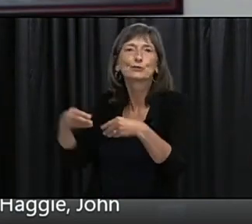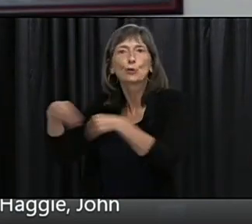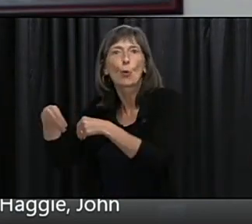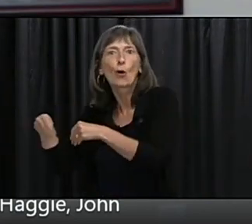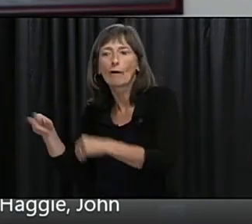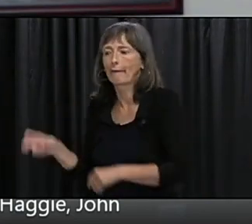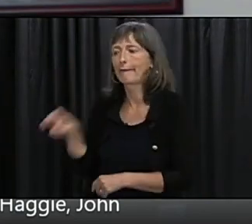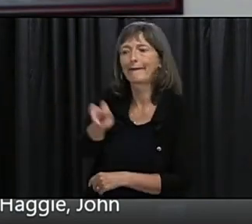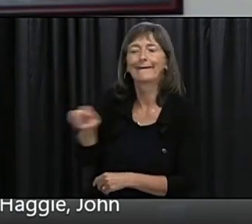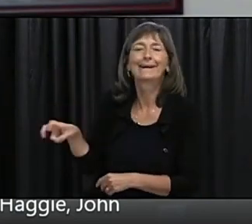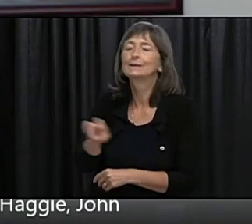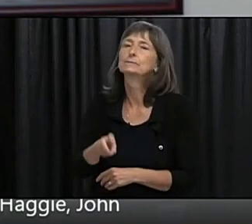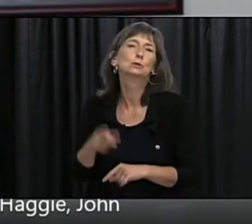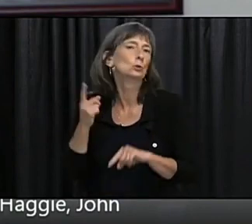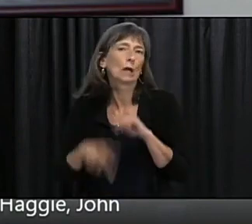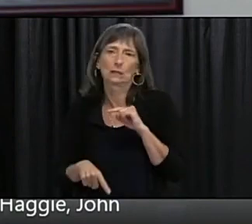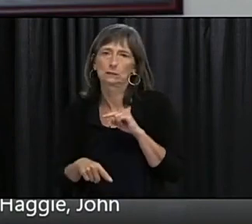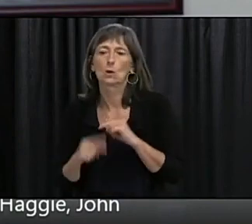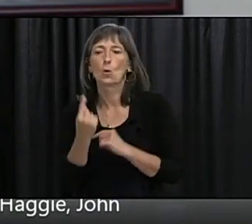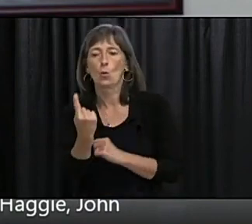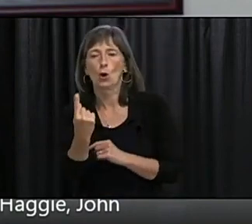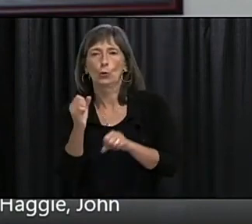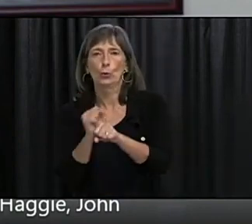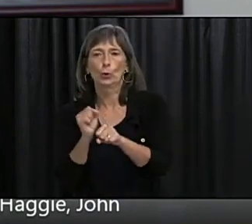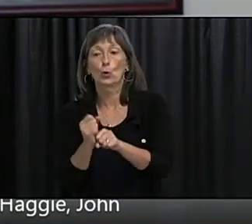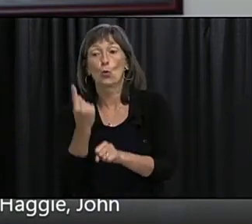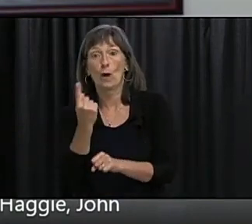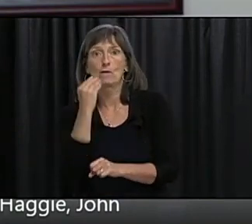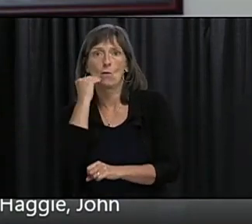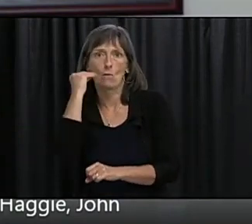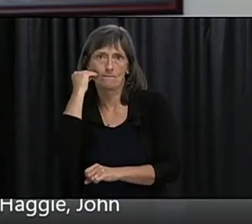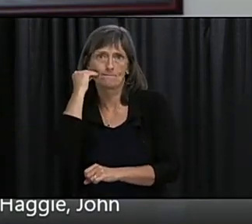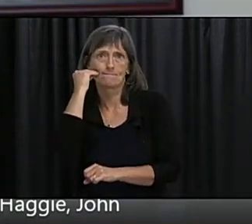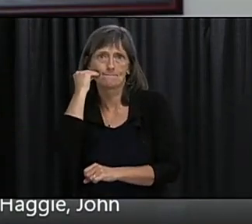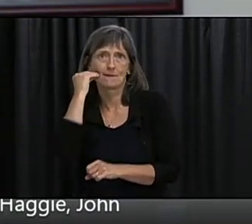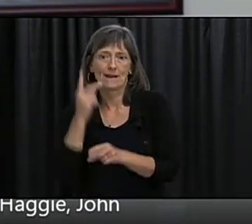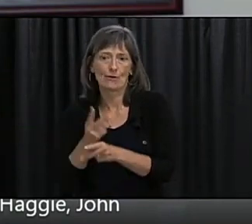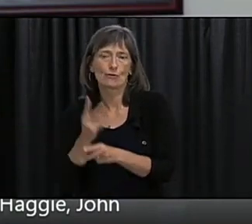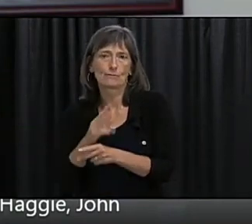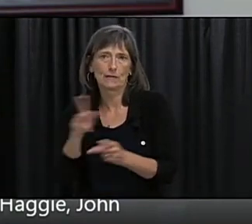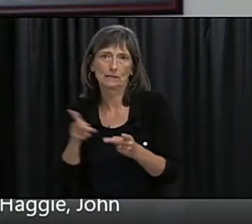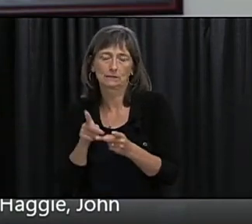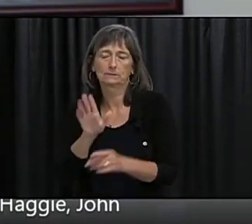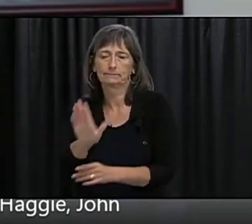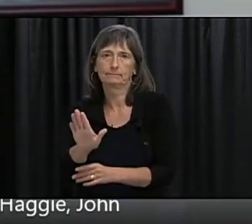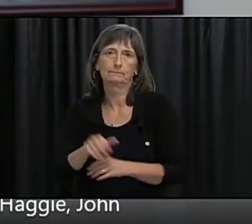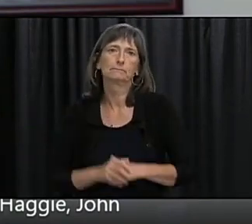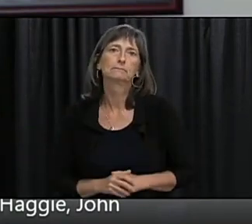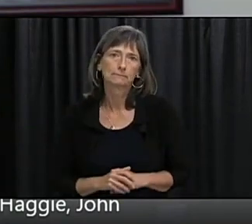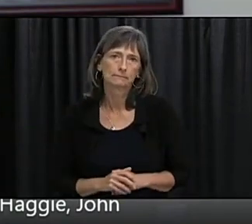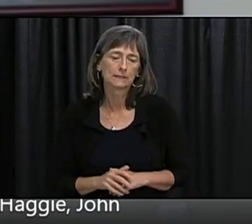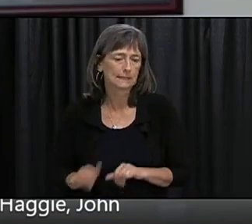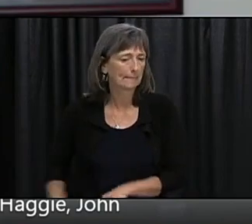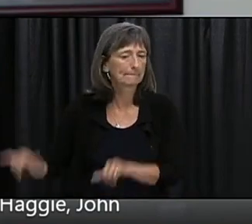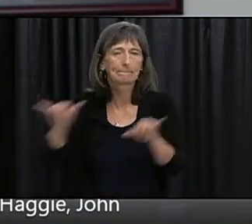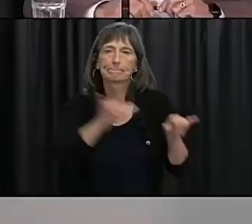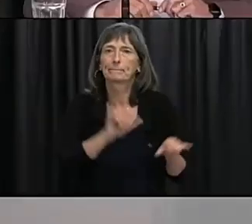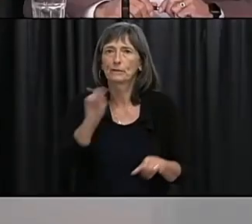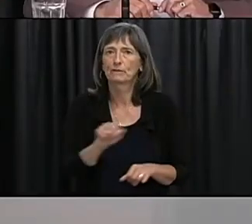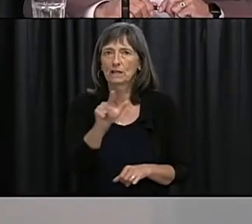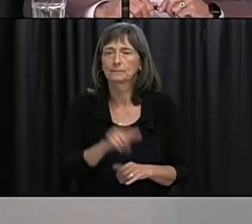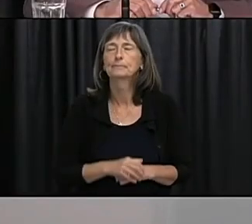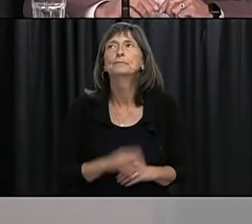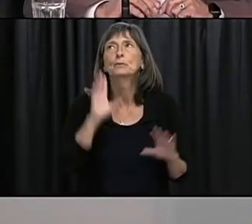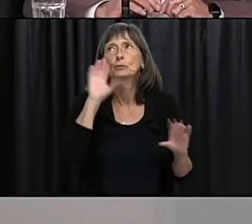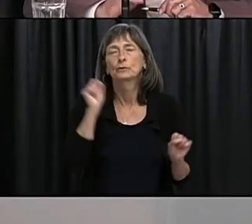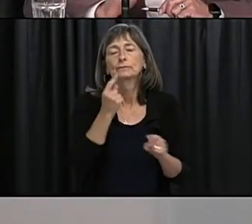other jurisdictions but certainly the one worker one home is consistent with pretty well every other province at the moment yeah and the minister